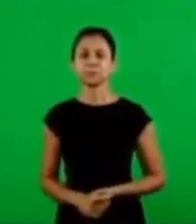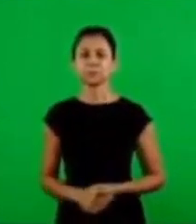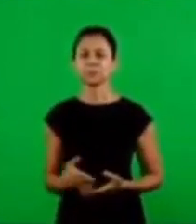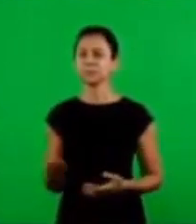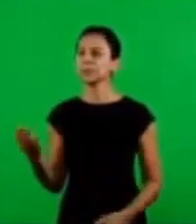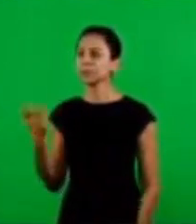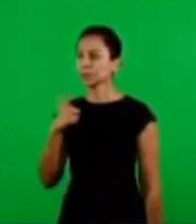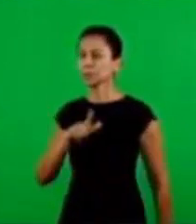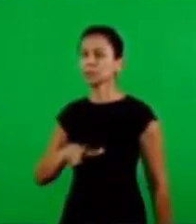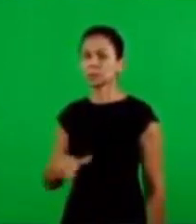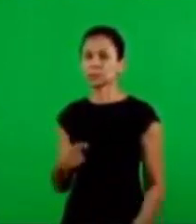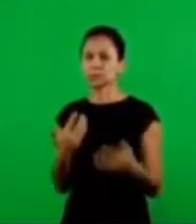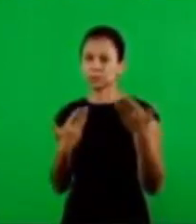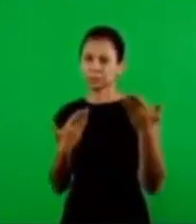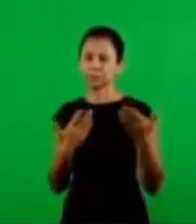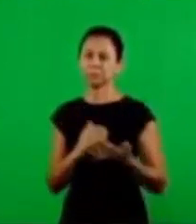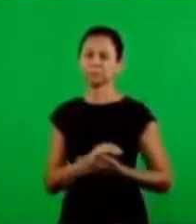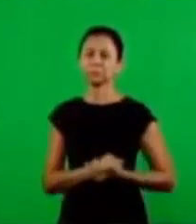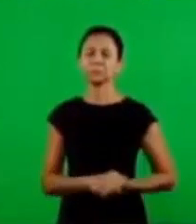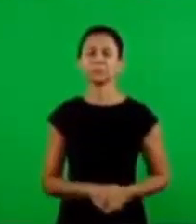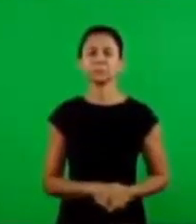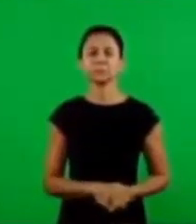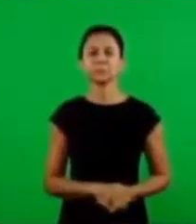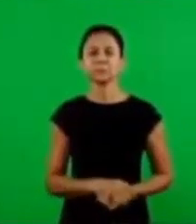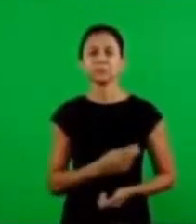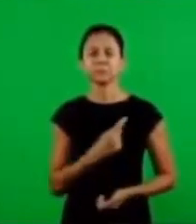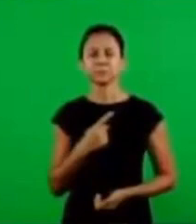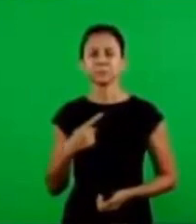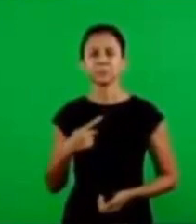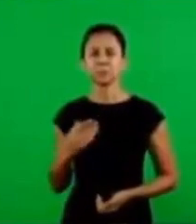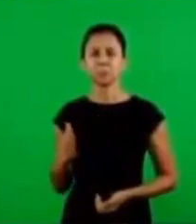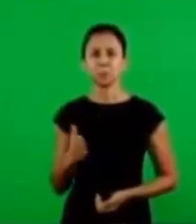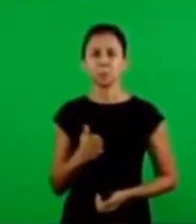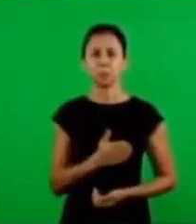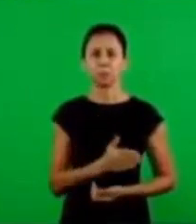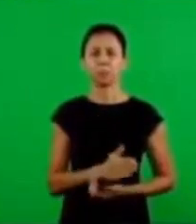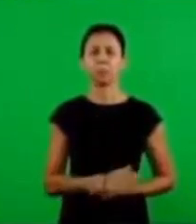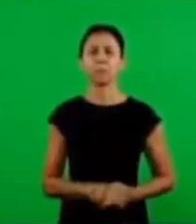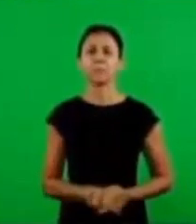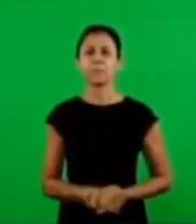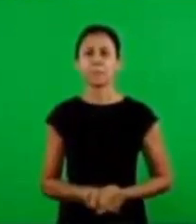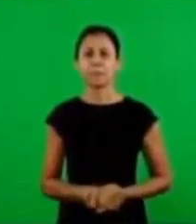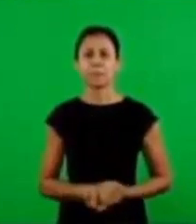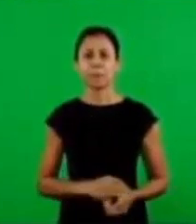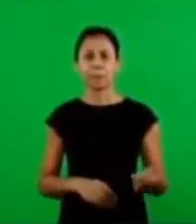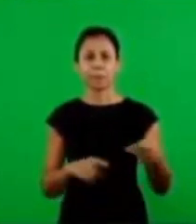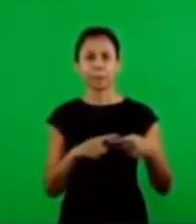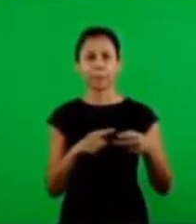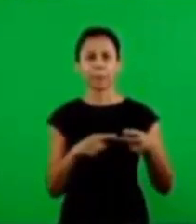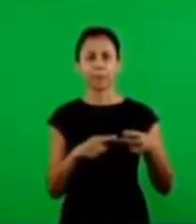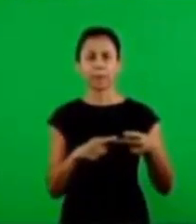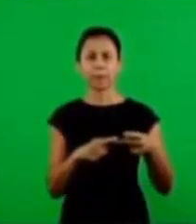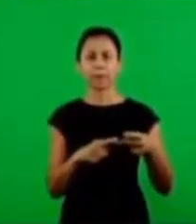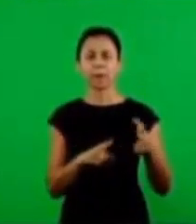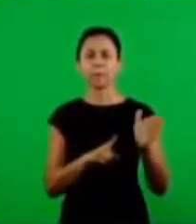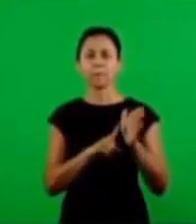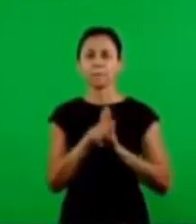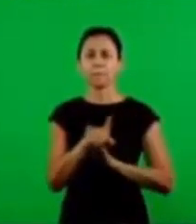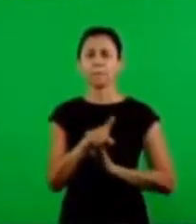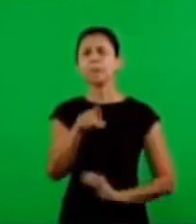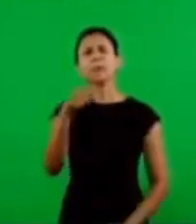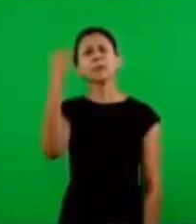So, I'm going to hand the word back to the pastor so that he may continue. So, now, we're going to go to the second question.